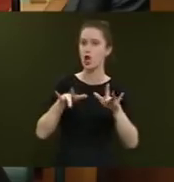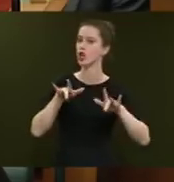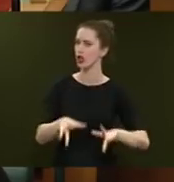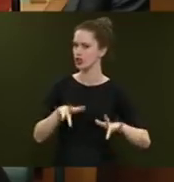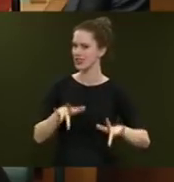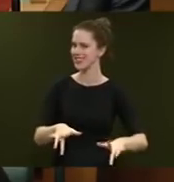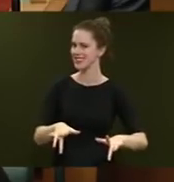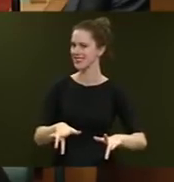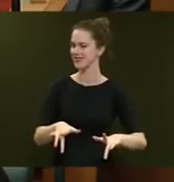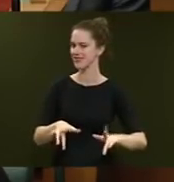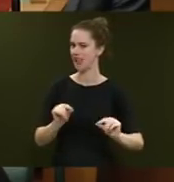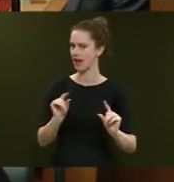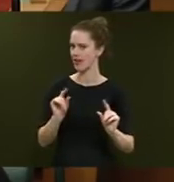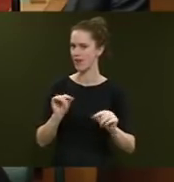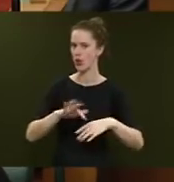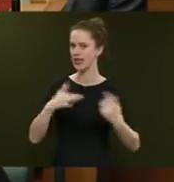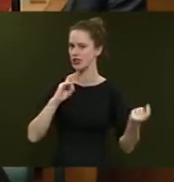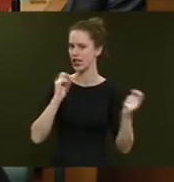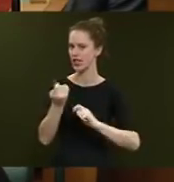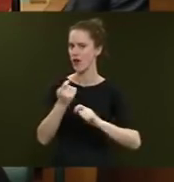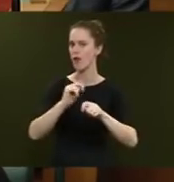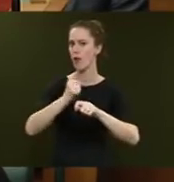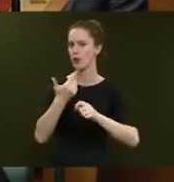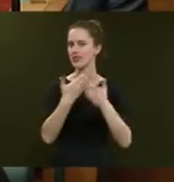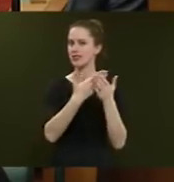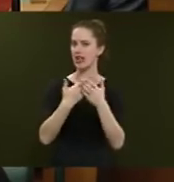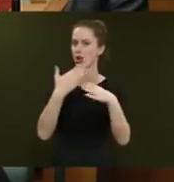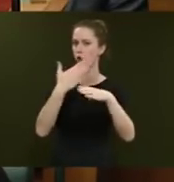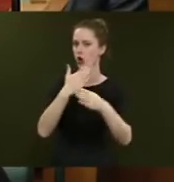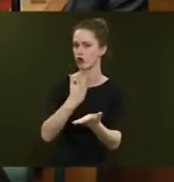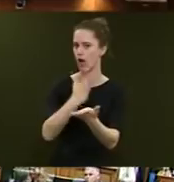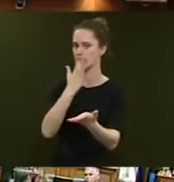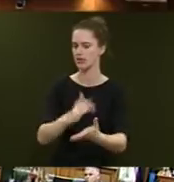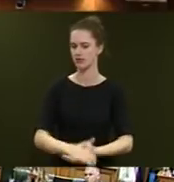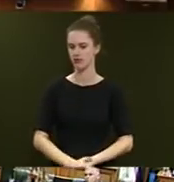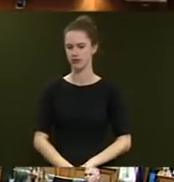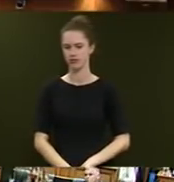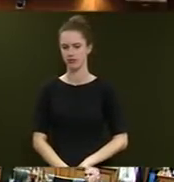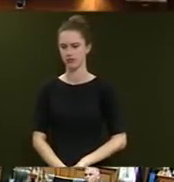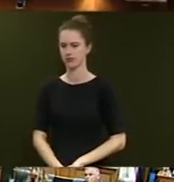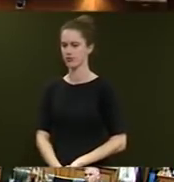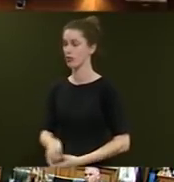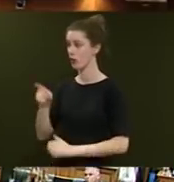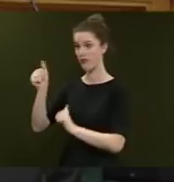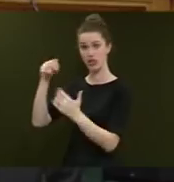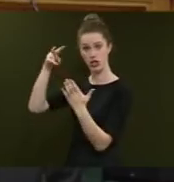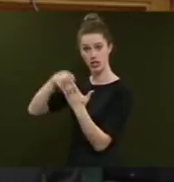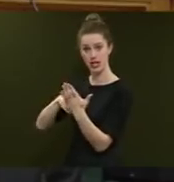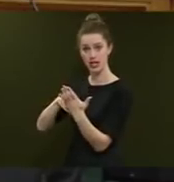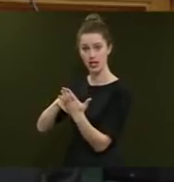yet been made on any changes to post-study work rights. Has he seen the